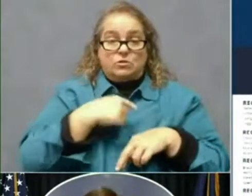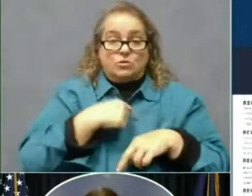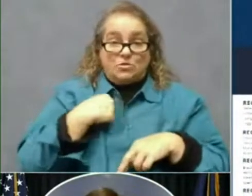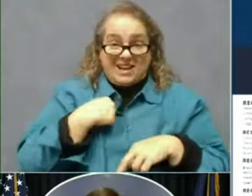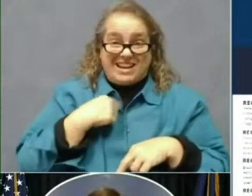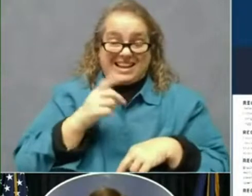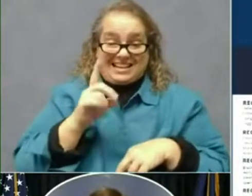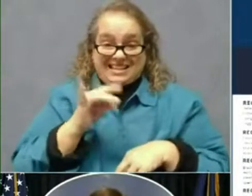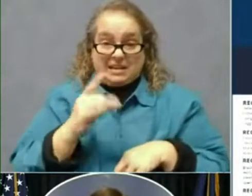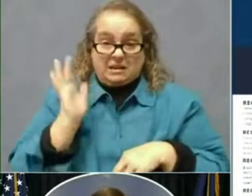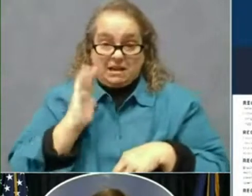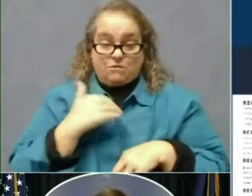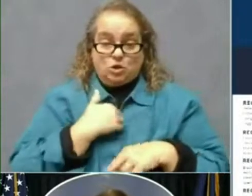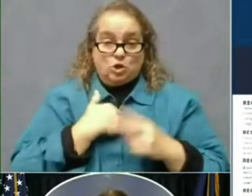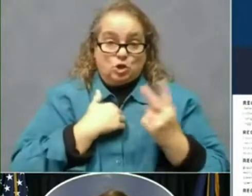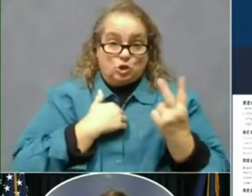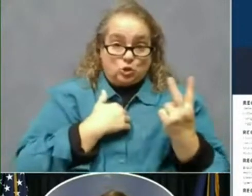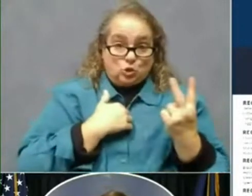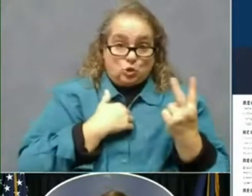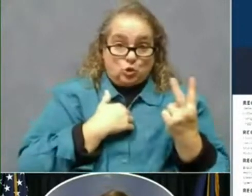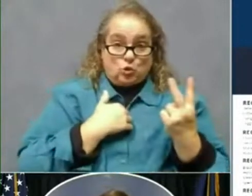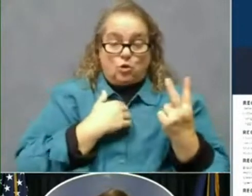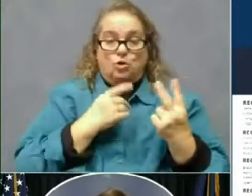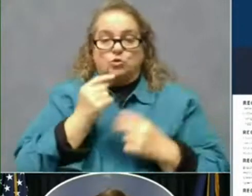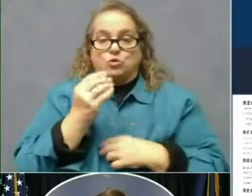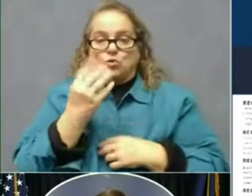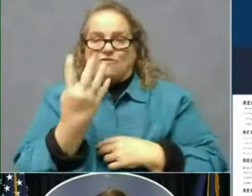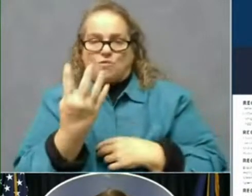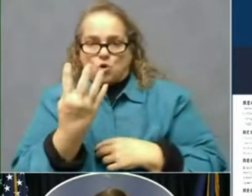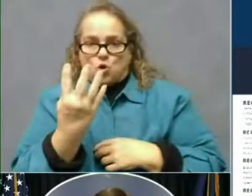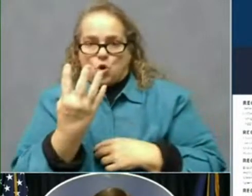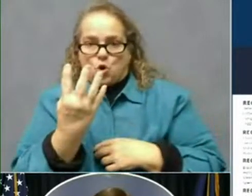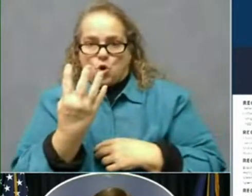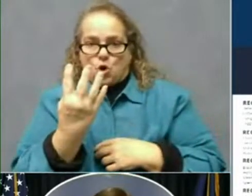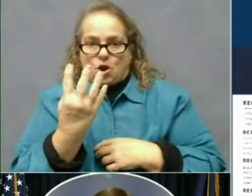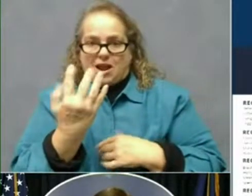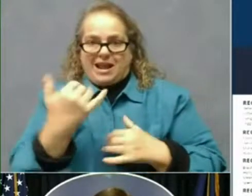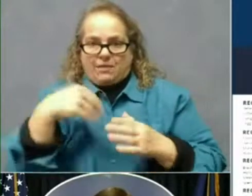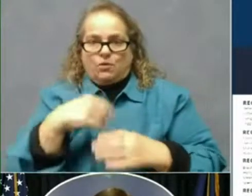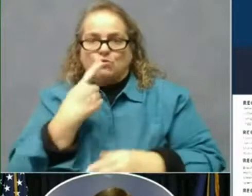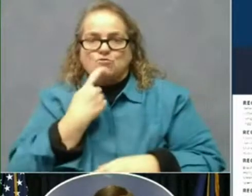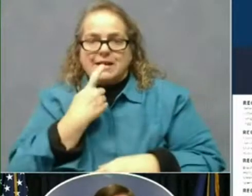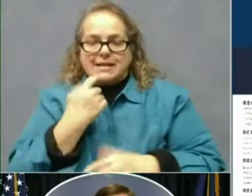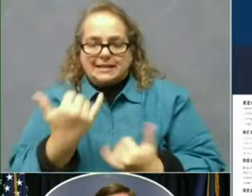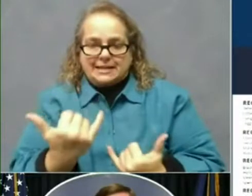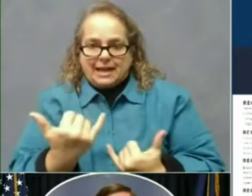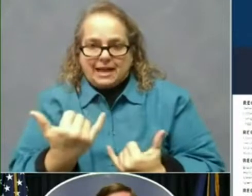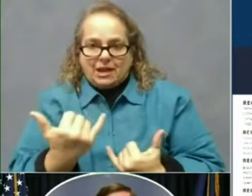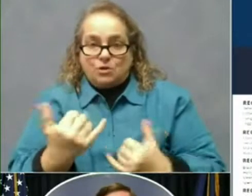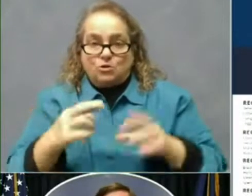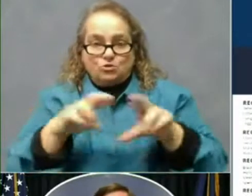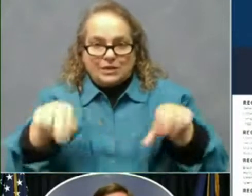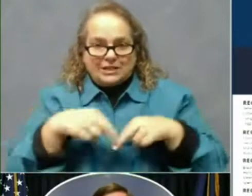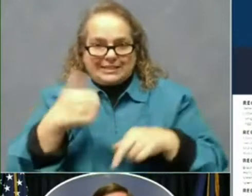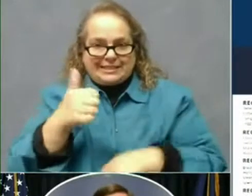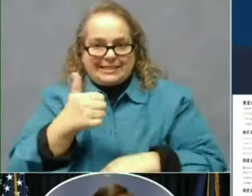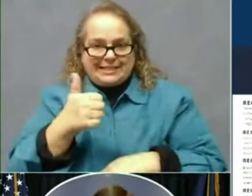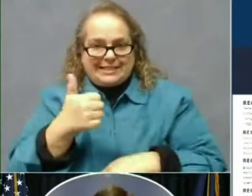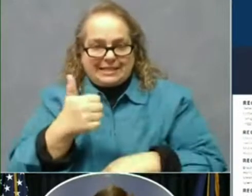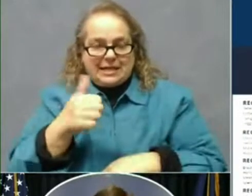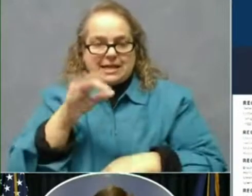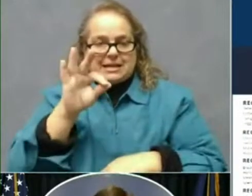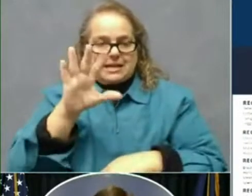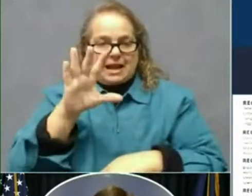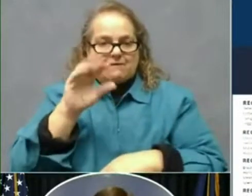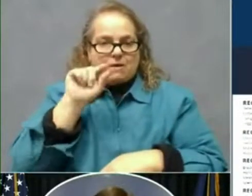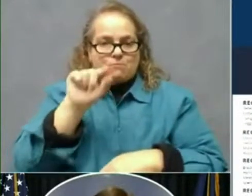regions that are in the red. You know region 10 certainly a concern with 95.6 percent of the